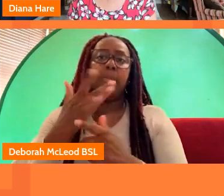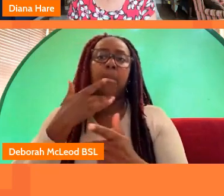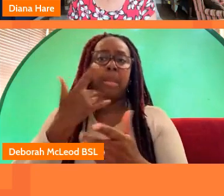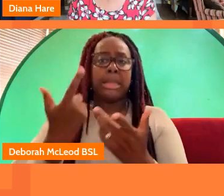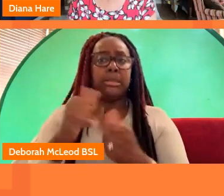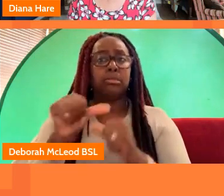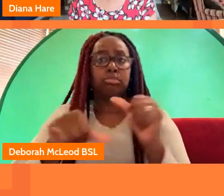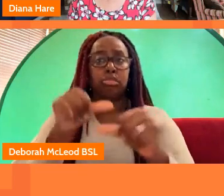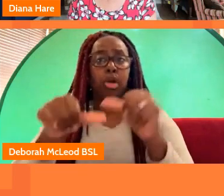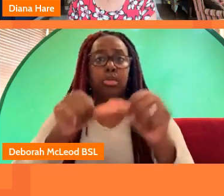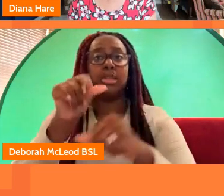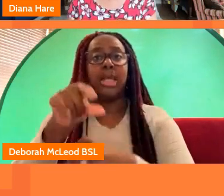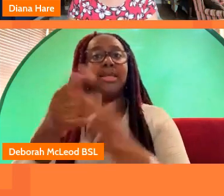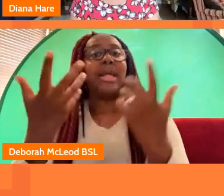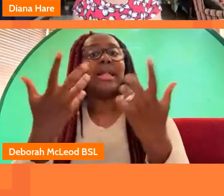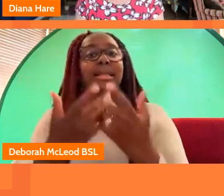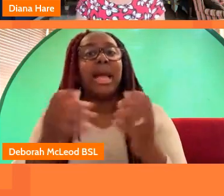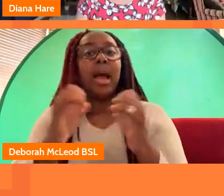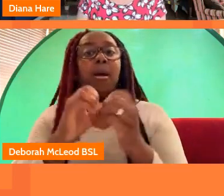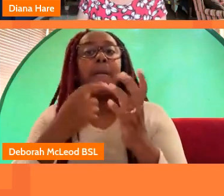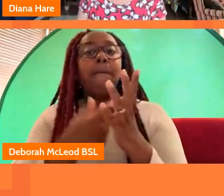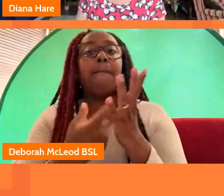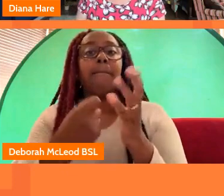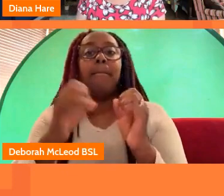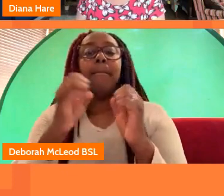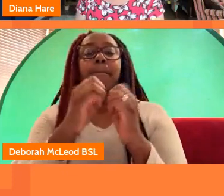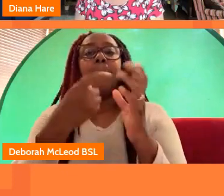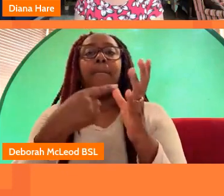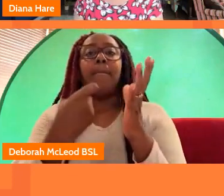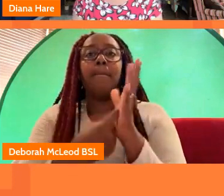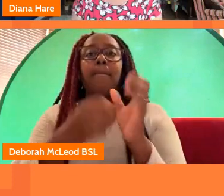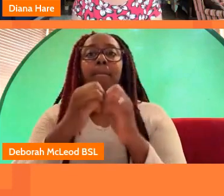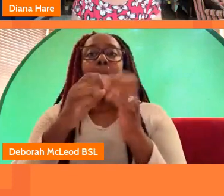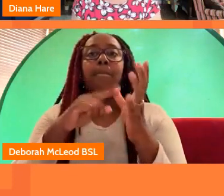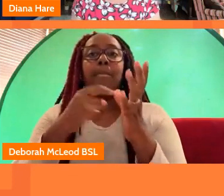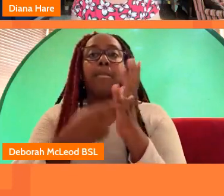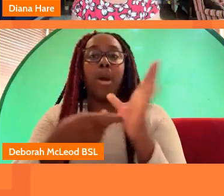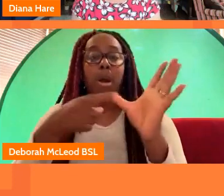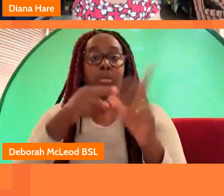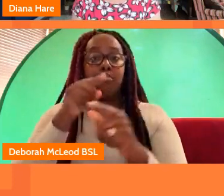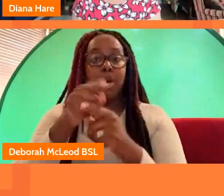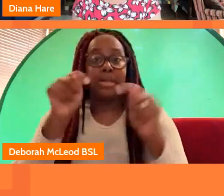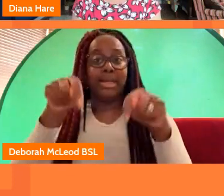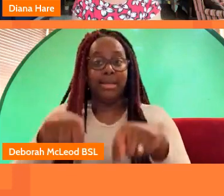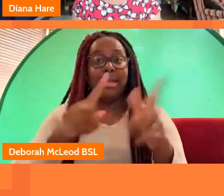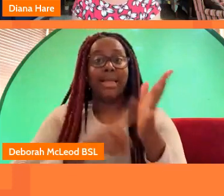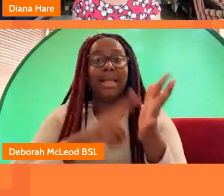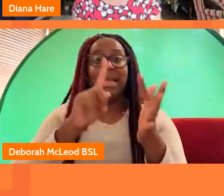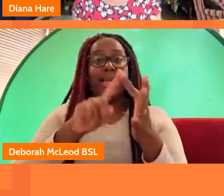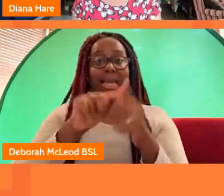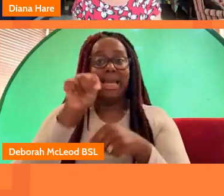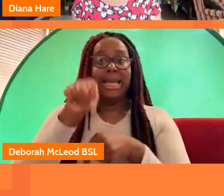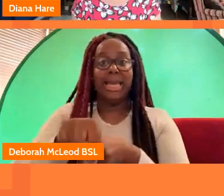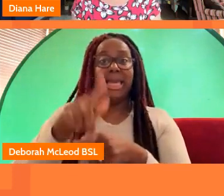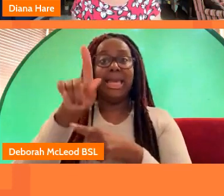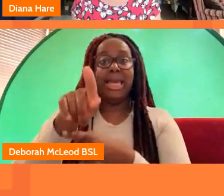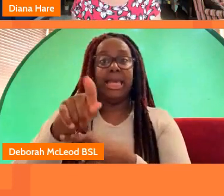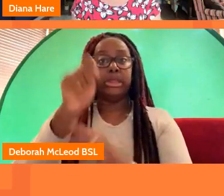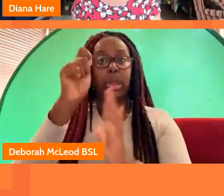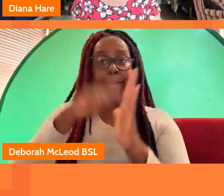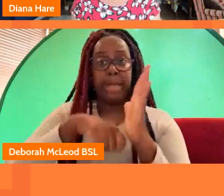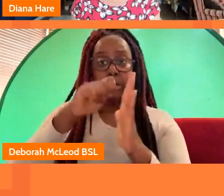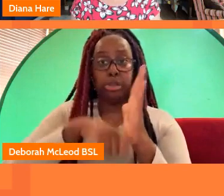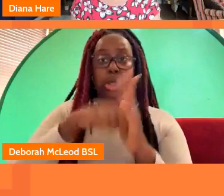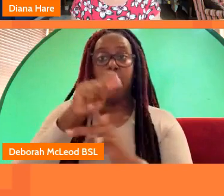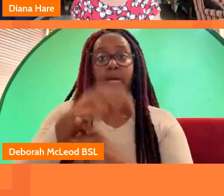and barbara has now joined us so welcome barbara barbara um is the uh commissioner for